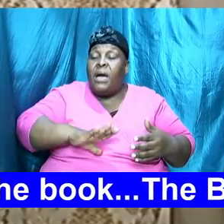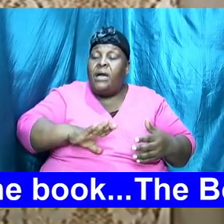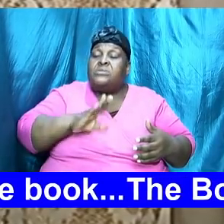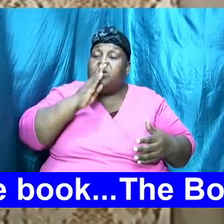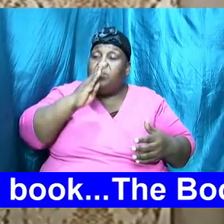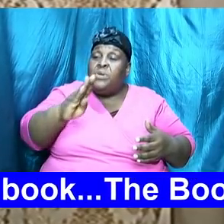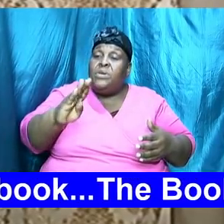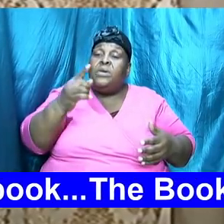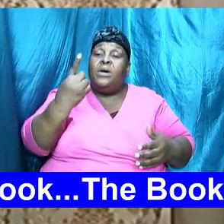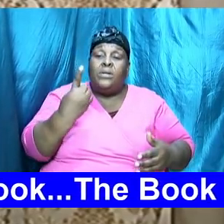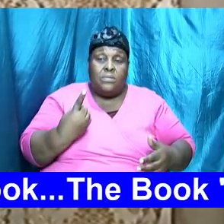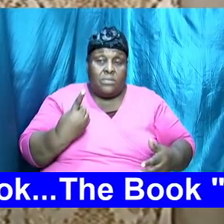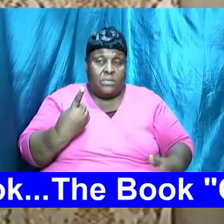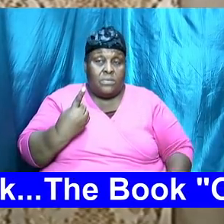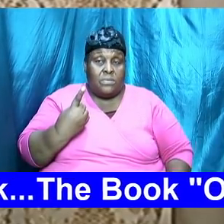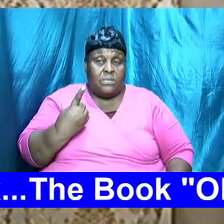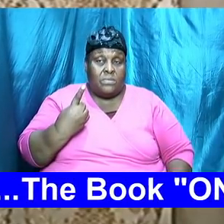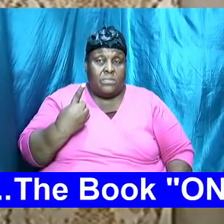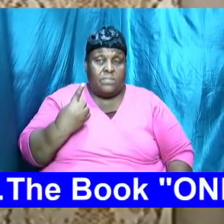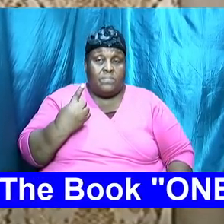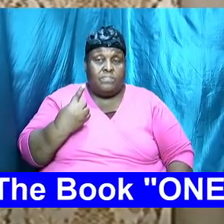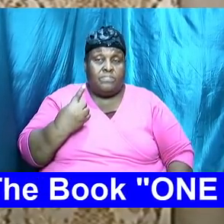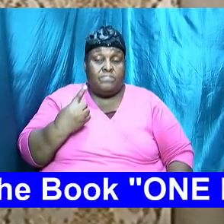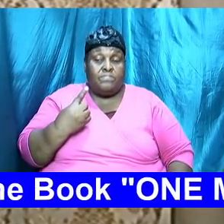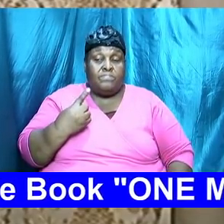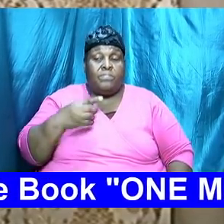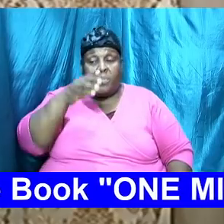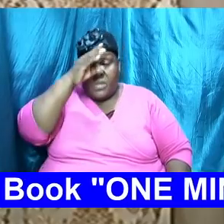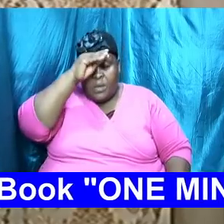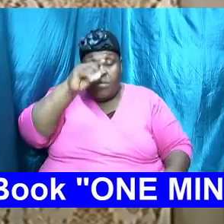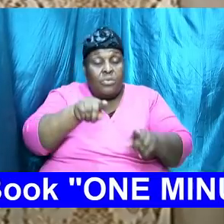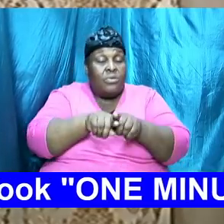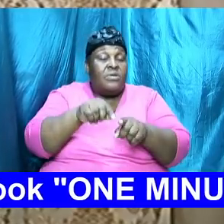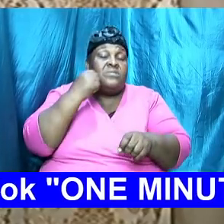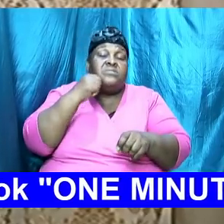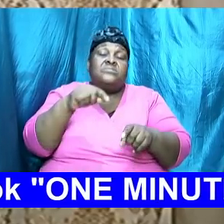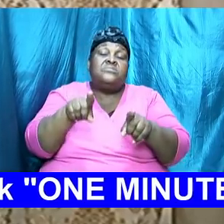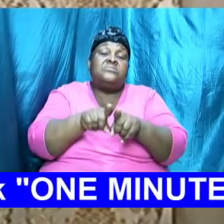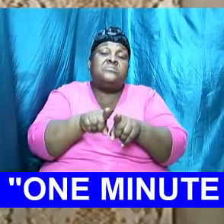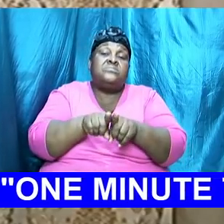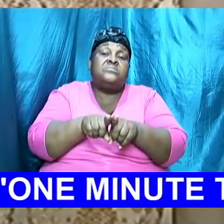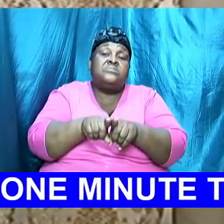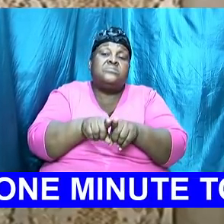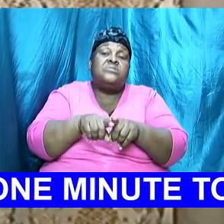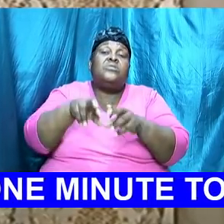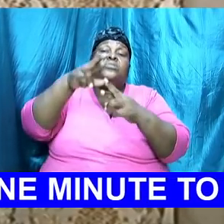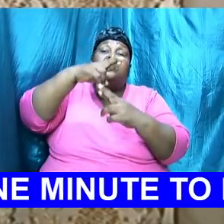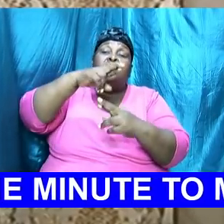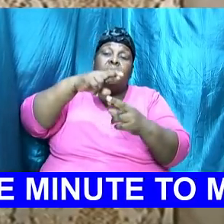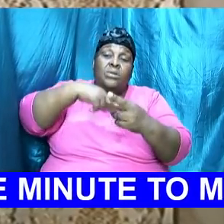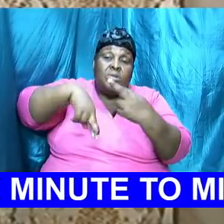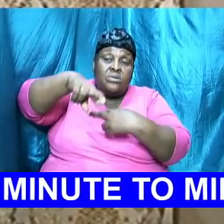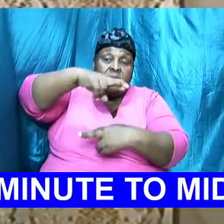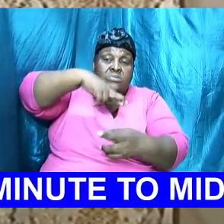man to be alone brothers and sisters relationship